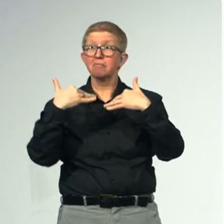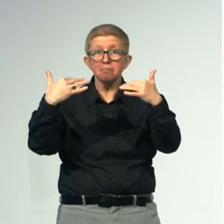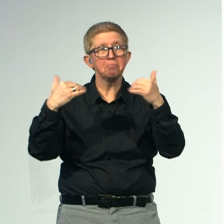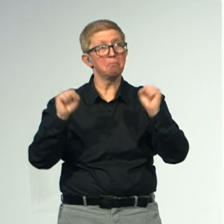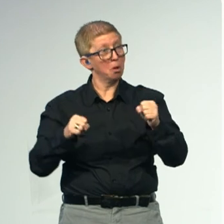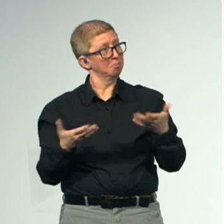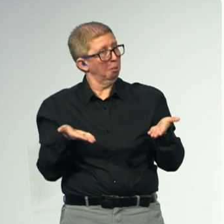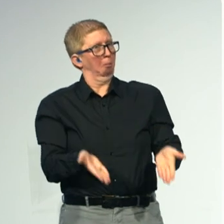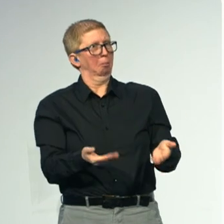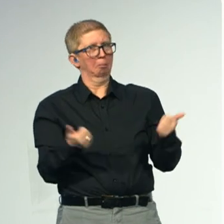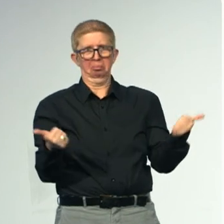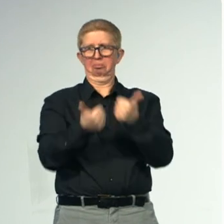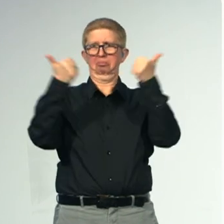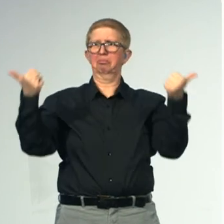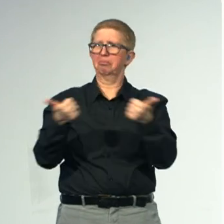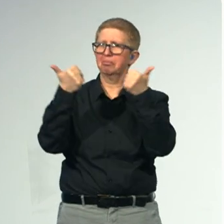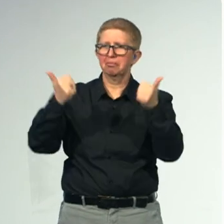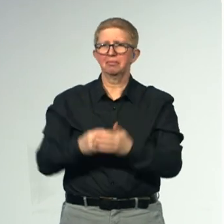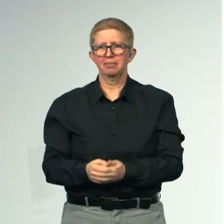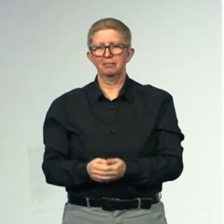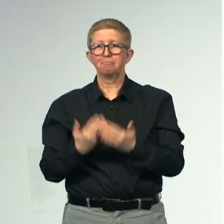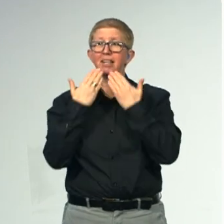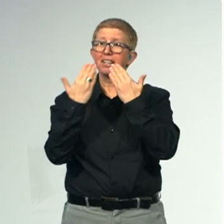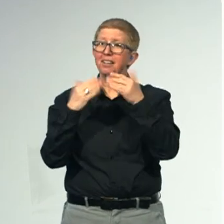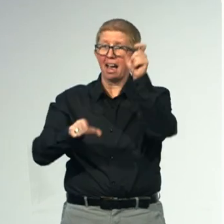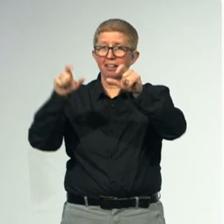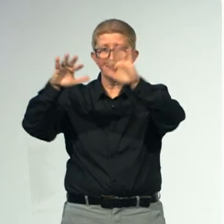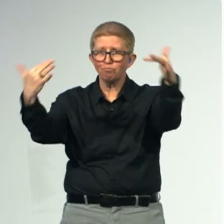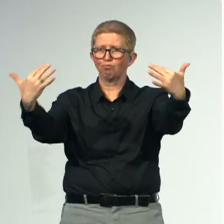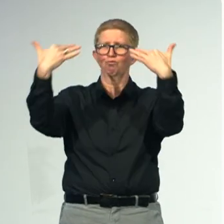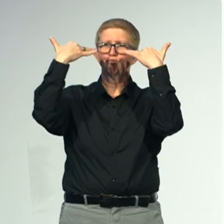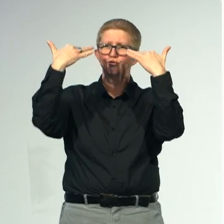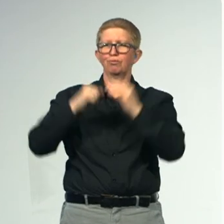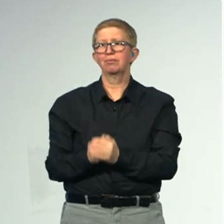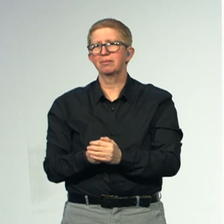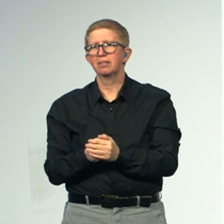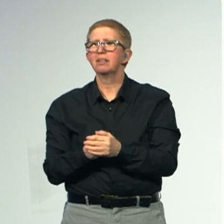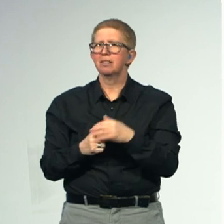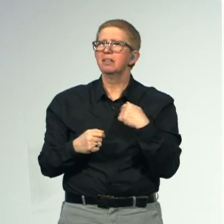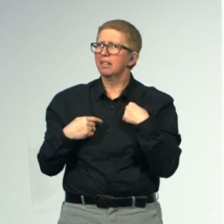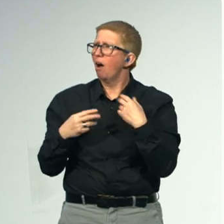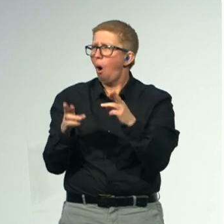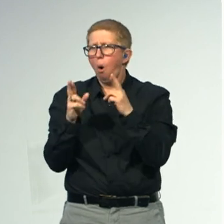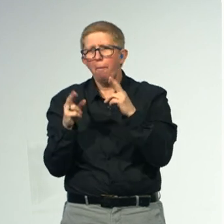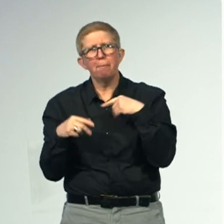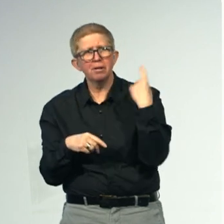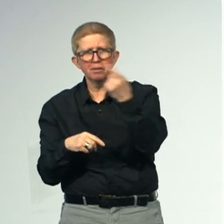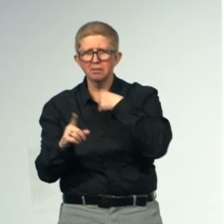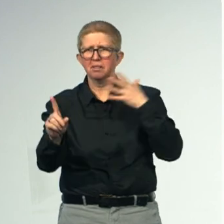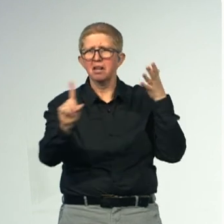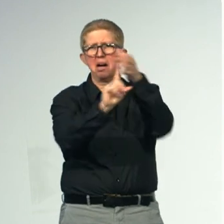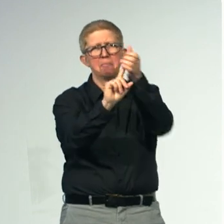wish all of us an interesting, informative and very successful Zero Project Conference 2020.